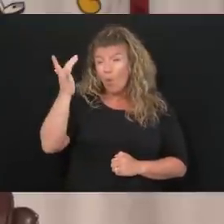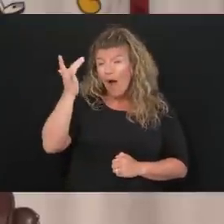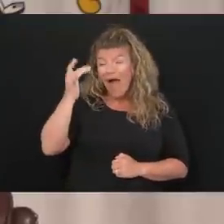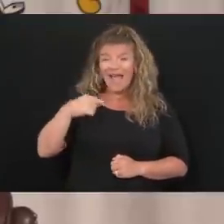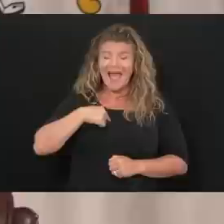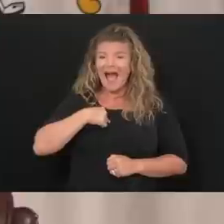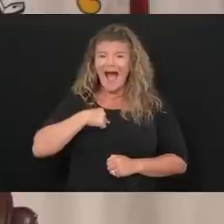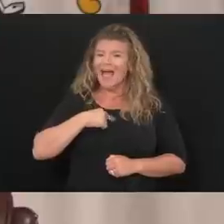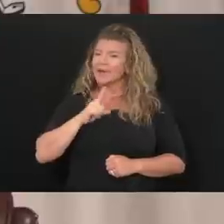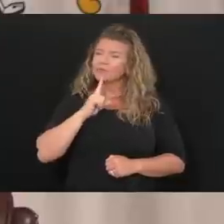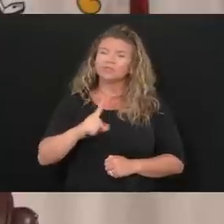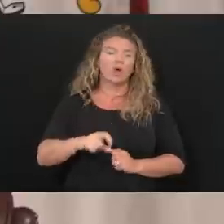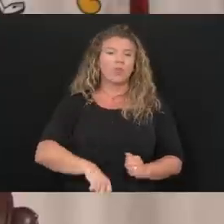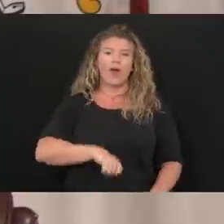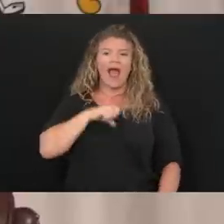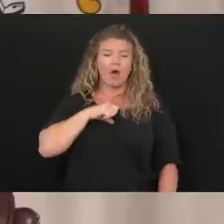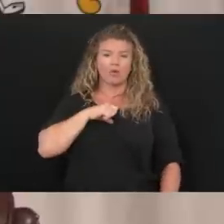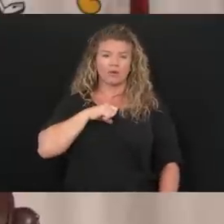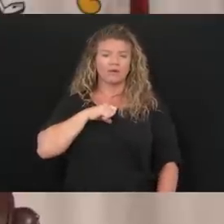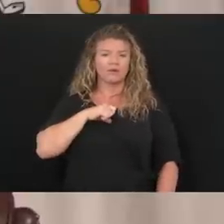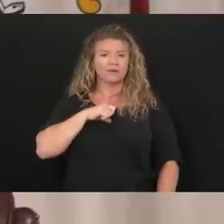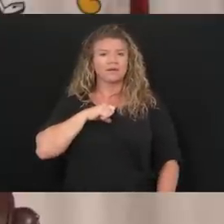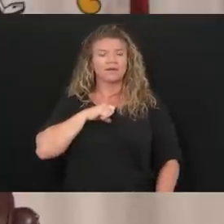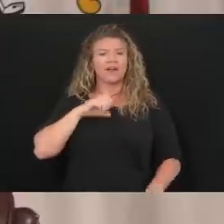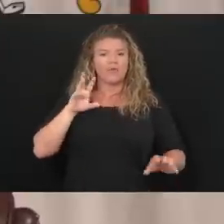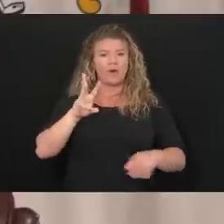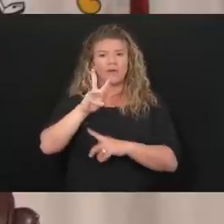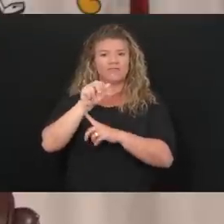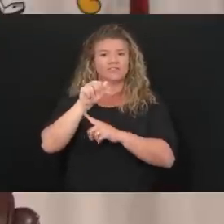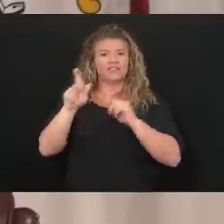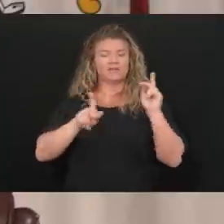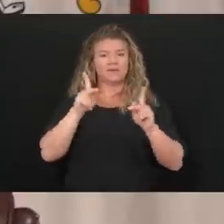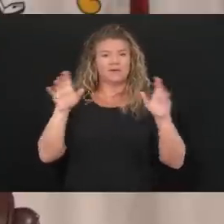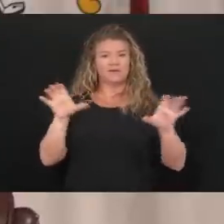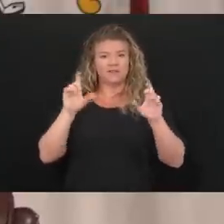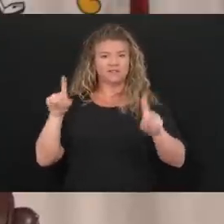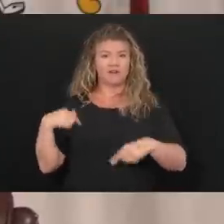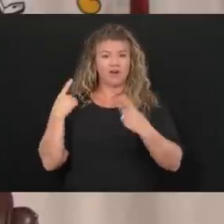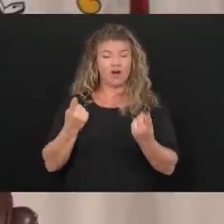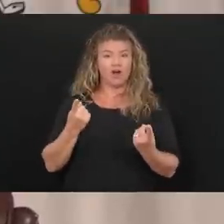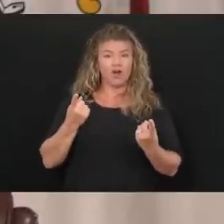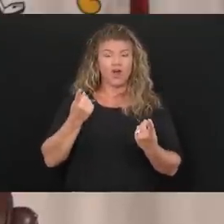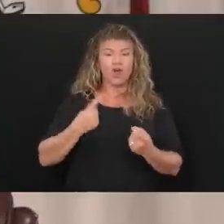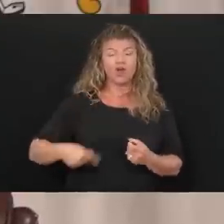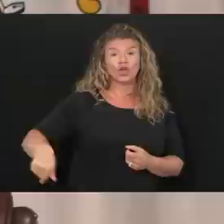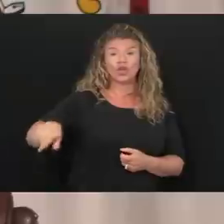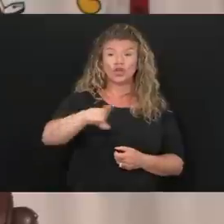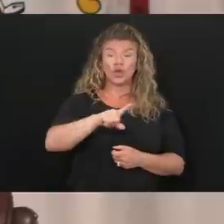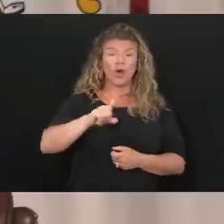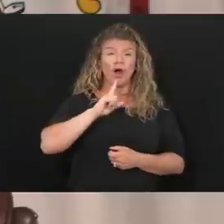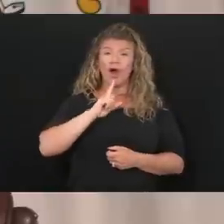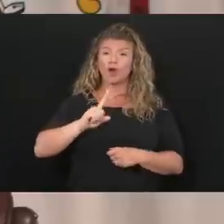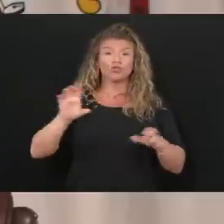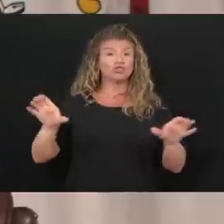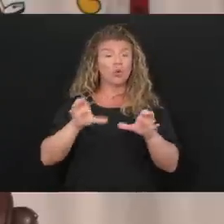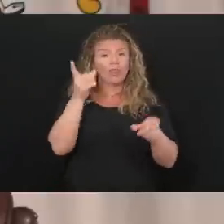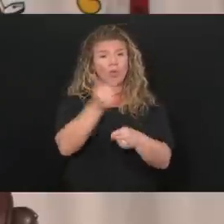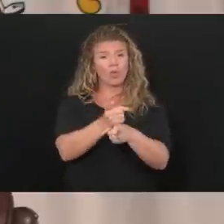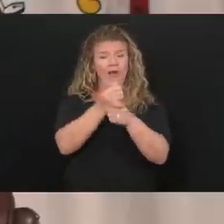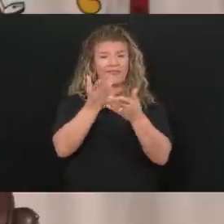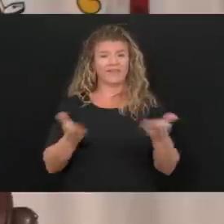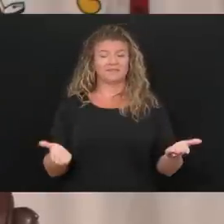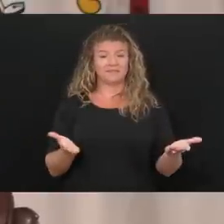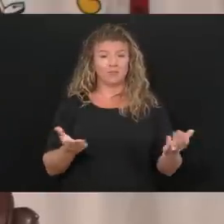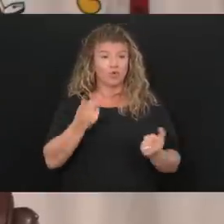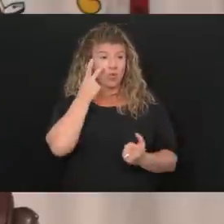so proud of what West Virginians have done. You are pitching the greatest numbers on the